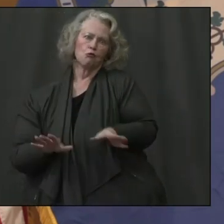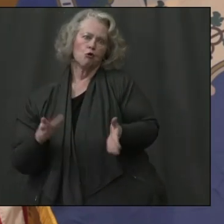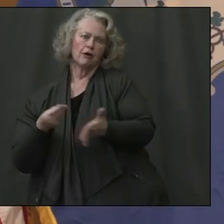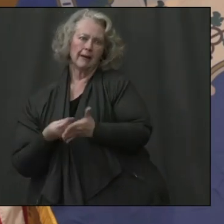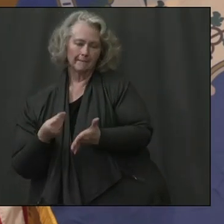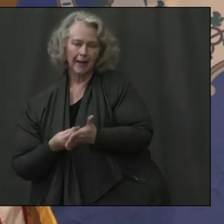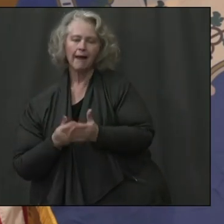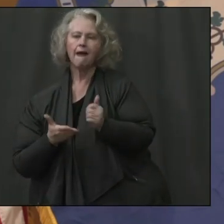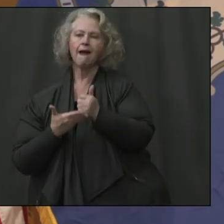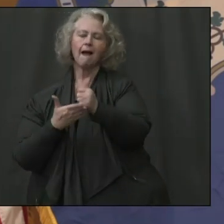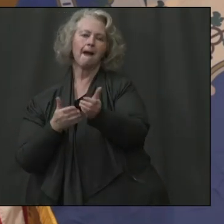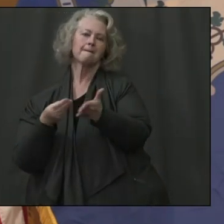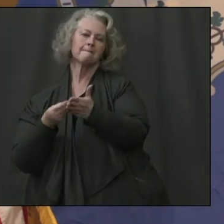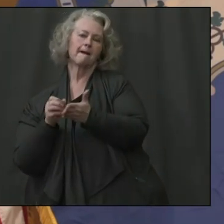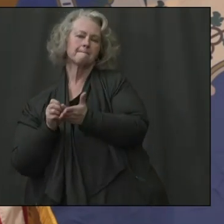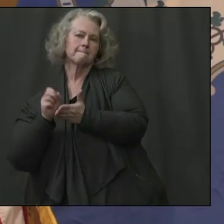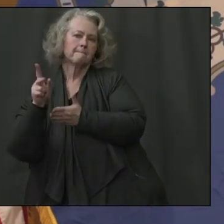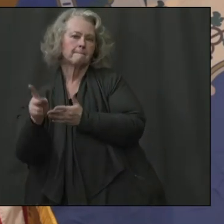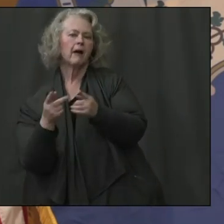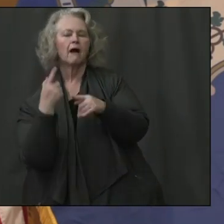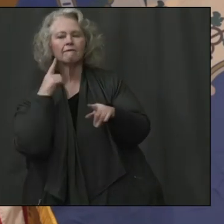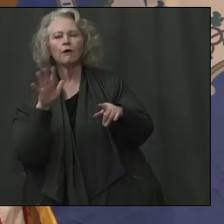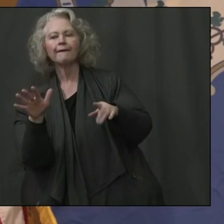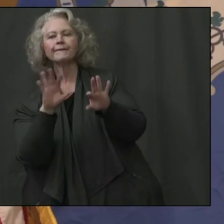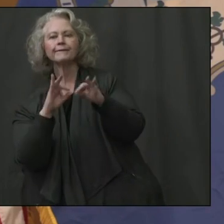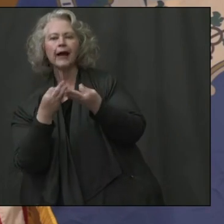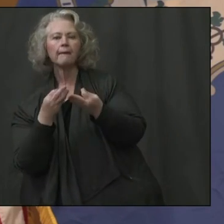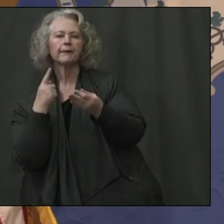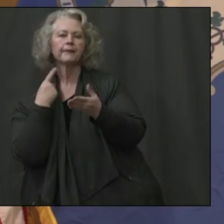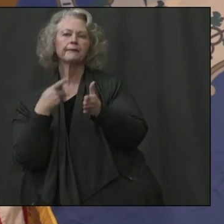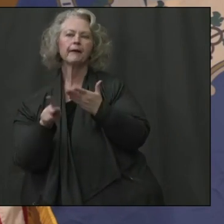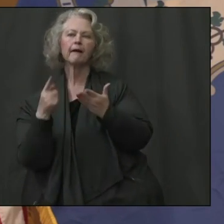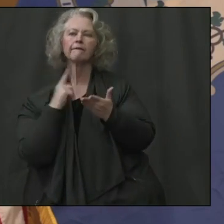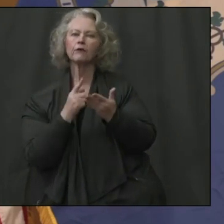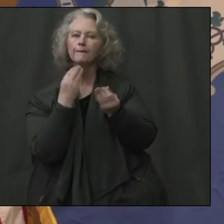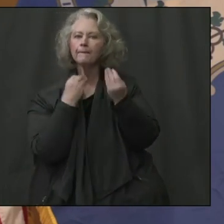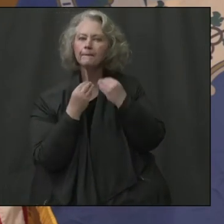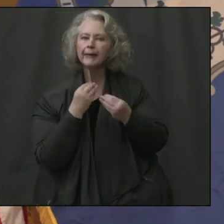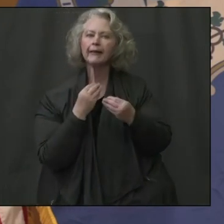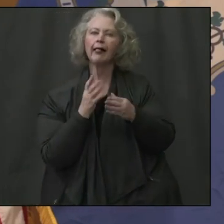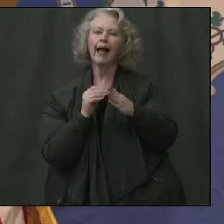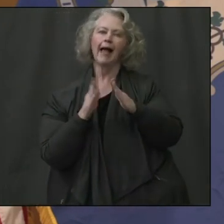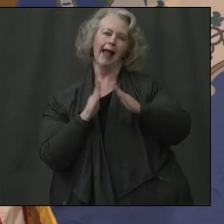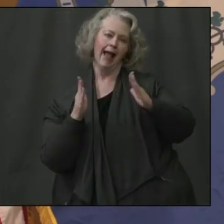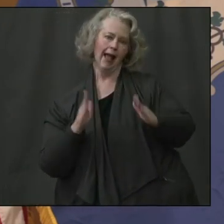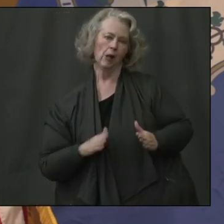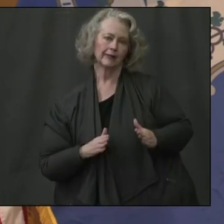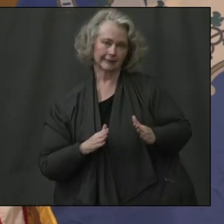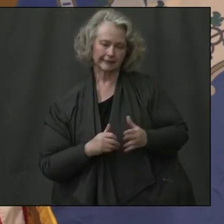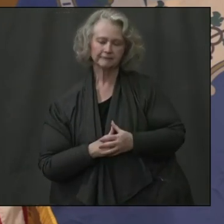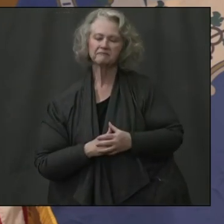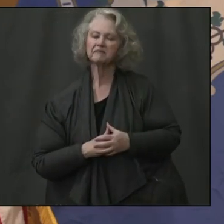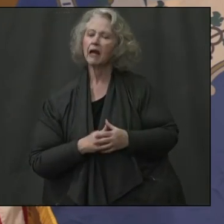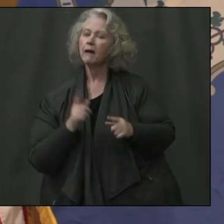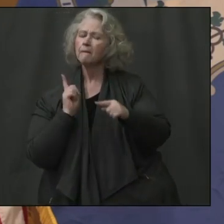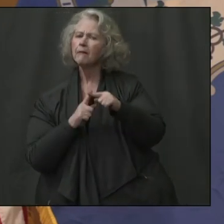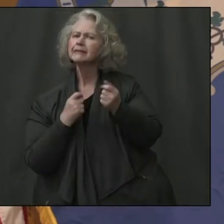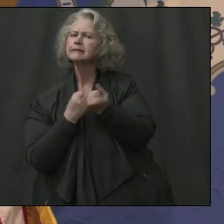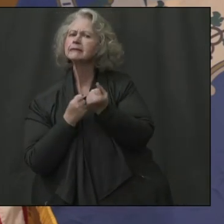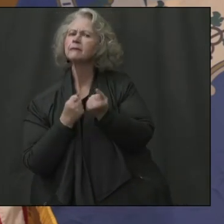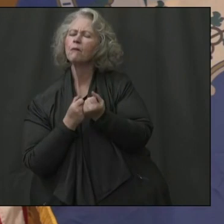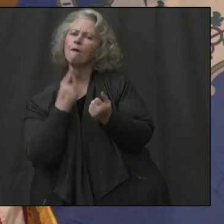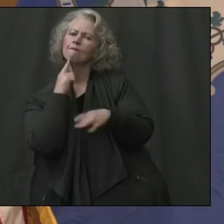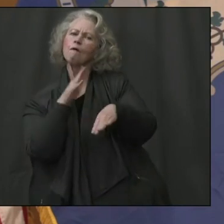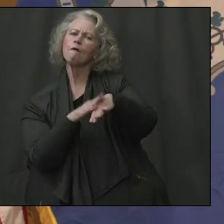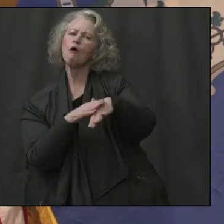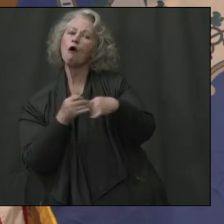families for meal plans and, um, and housing costs. Um, as well as to support more online technology for the delivery